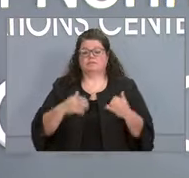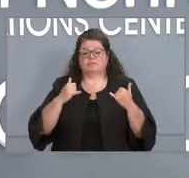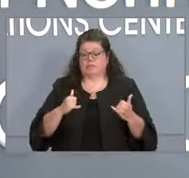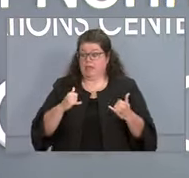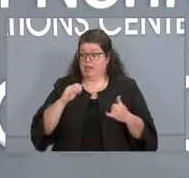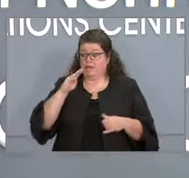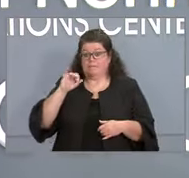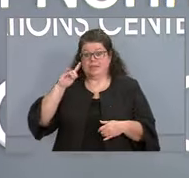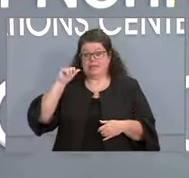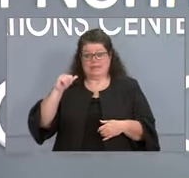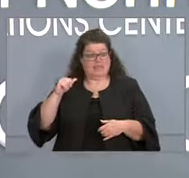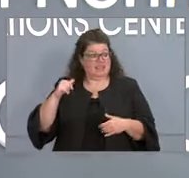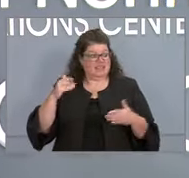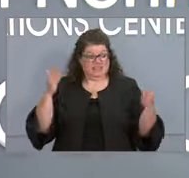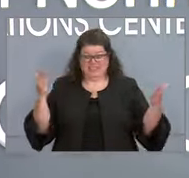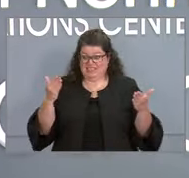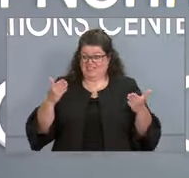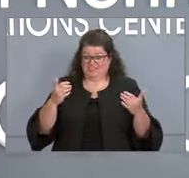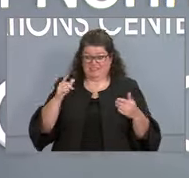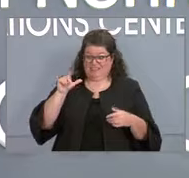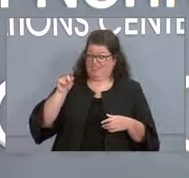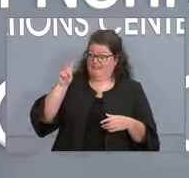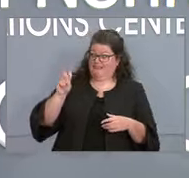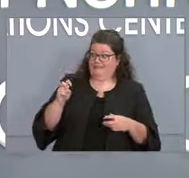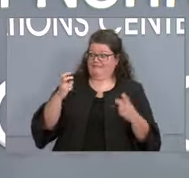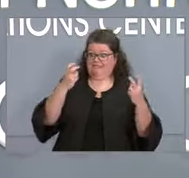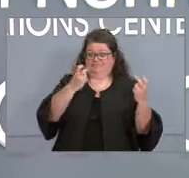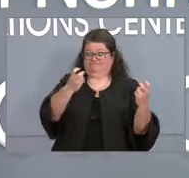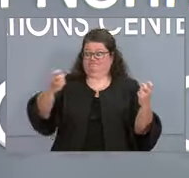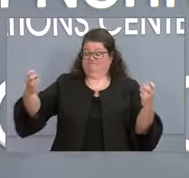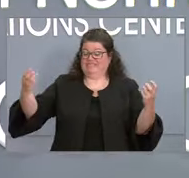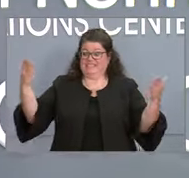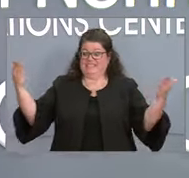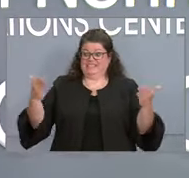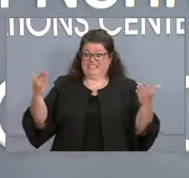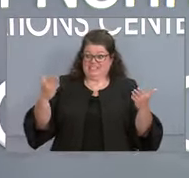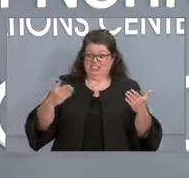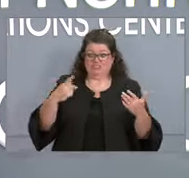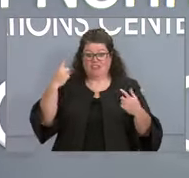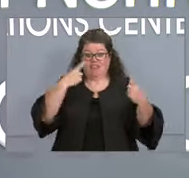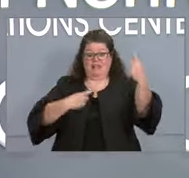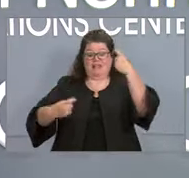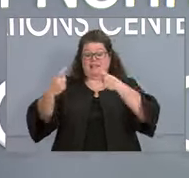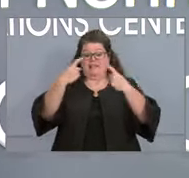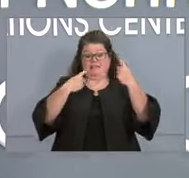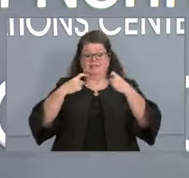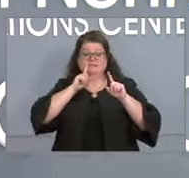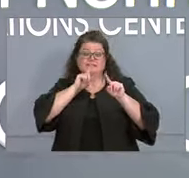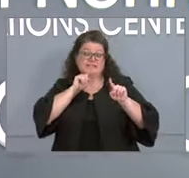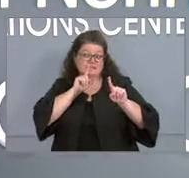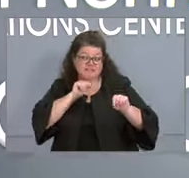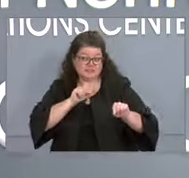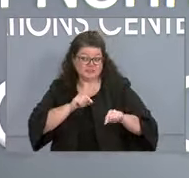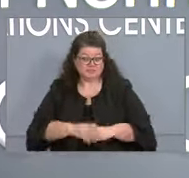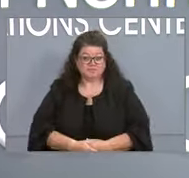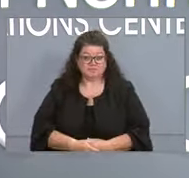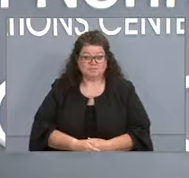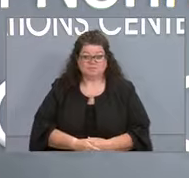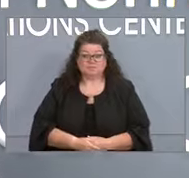present in the room with us and then we'll also go to the phones. So if you guys have any questions, we'll